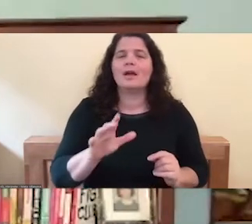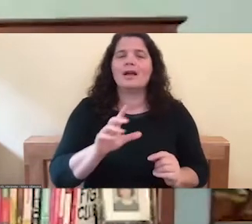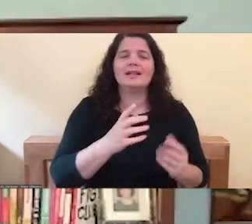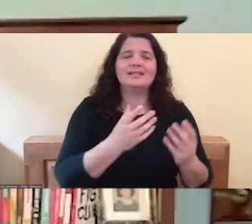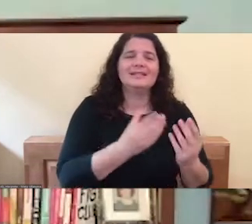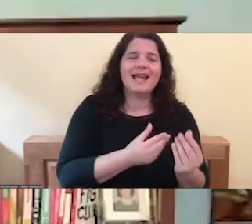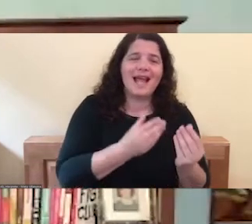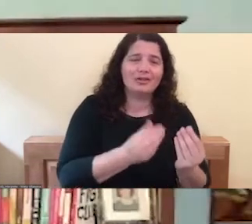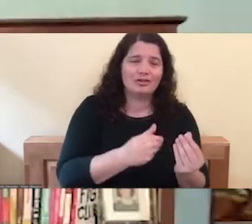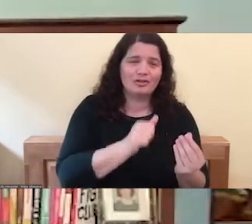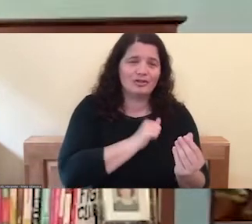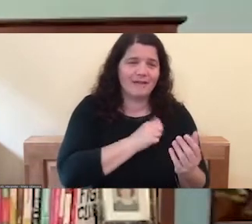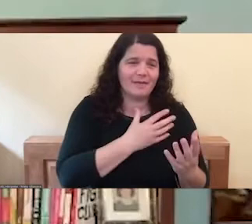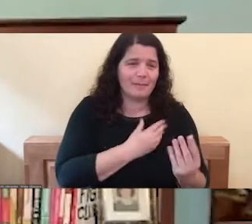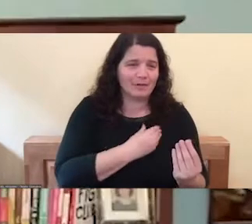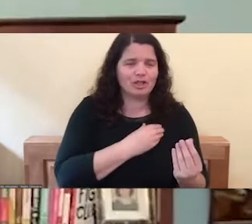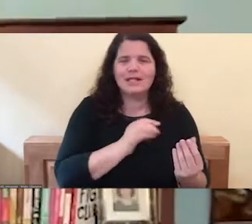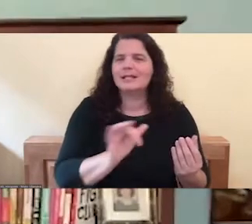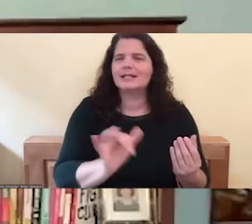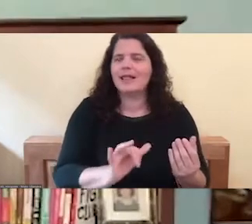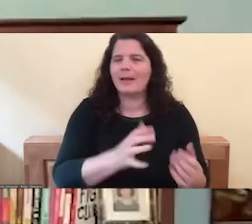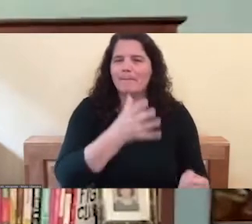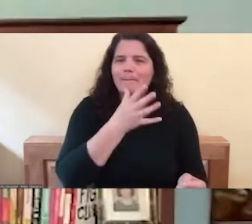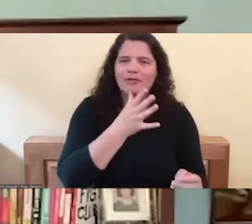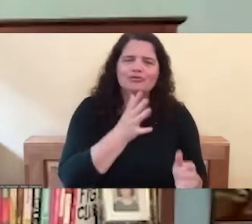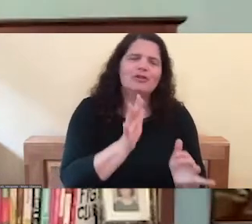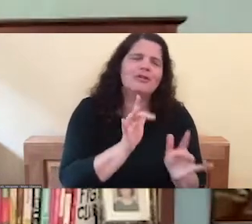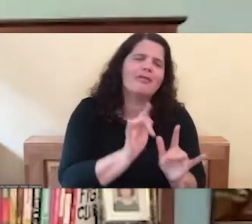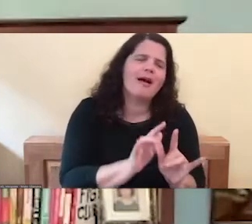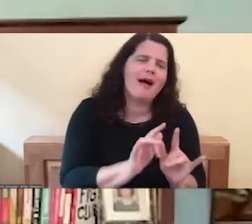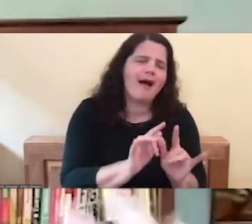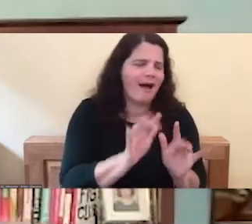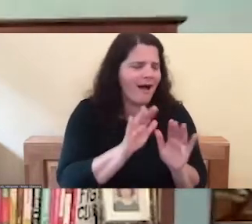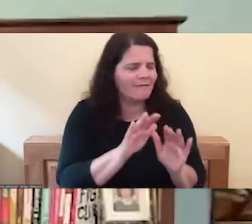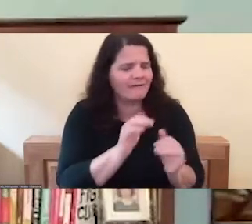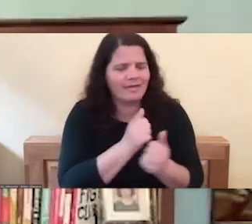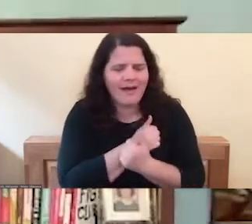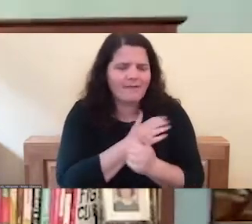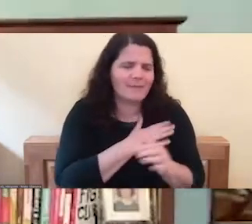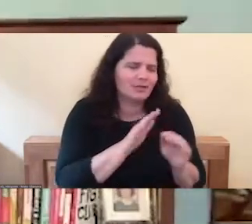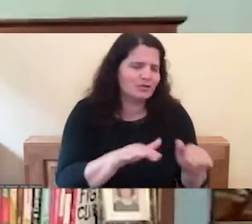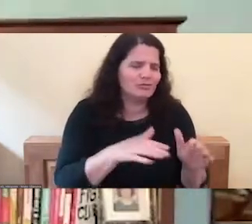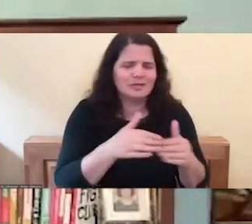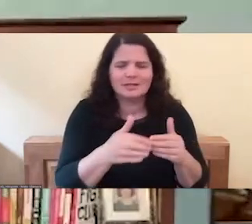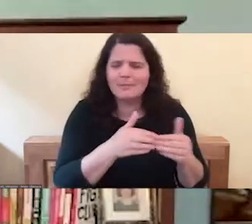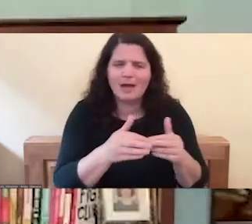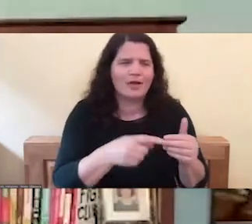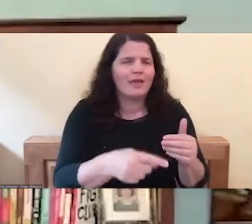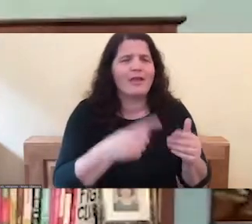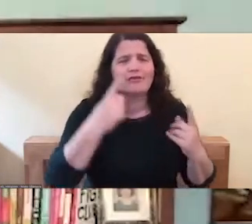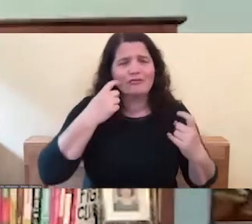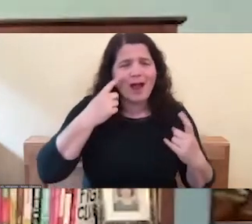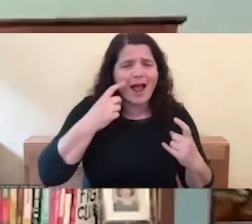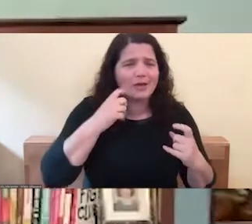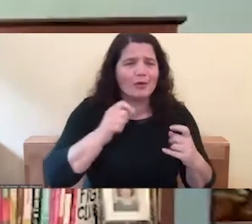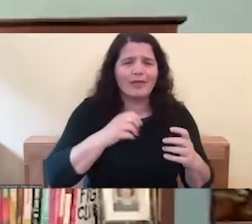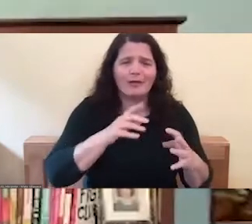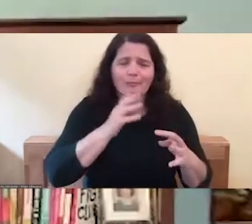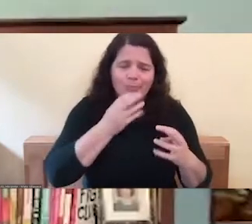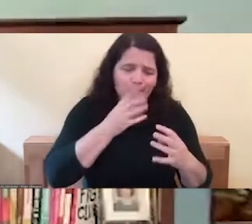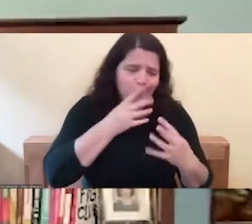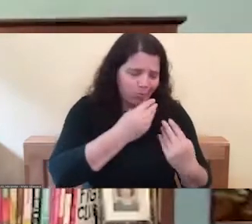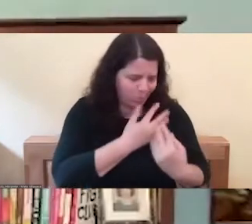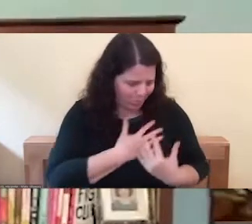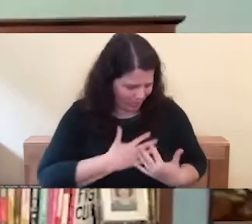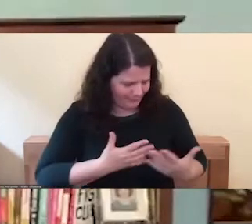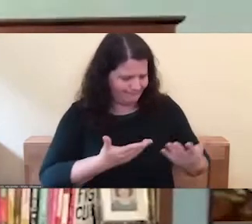you know, the ability, we just love our children unconditionally. And even if they're crying or they just spit up on our blouse or whatever's going on,